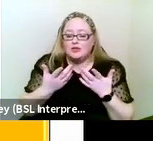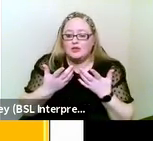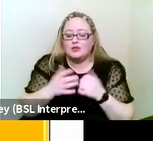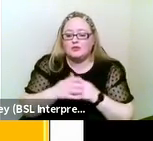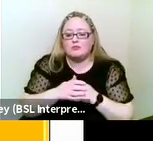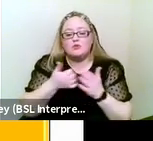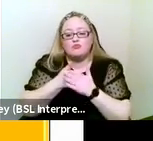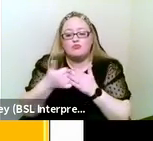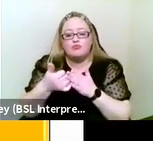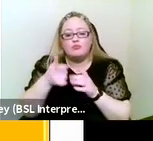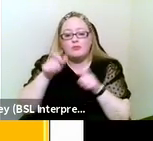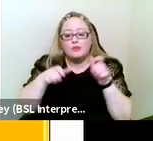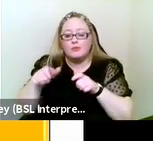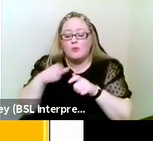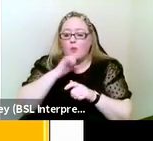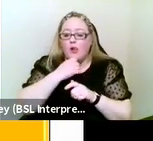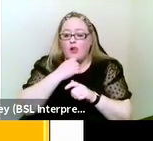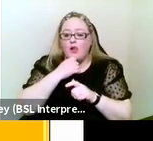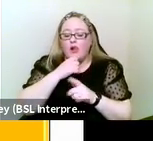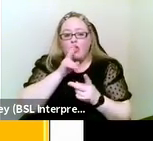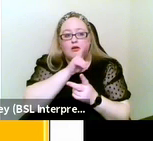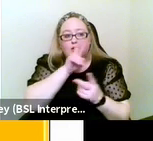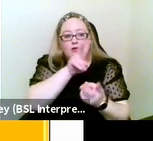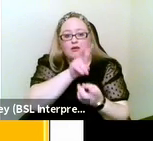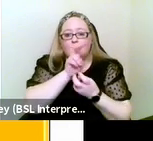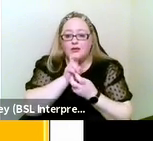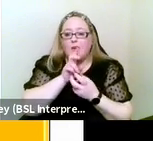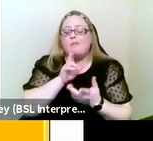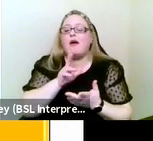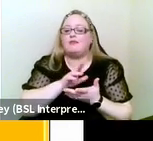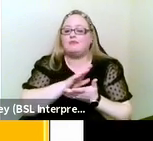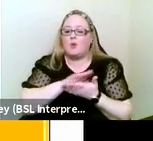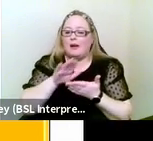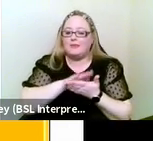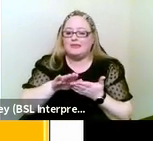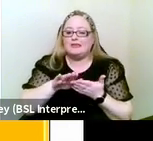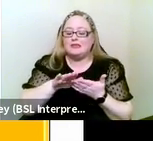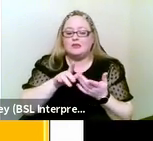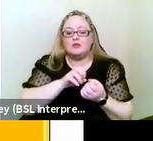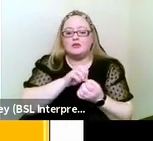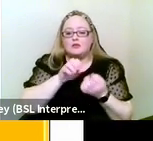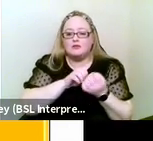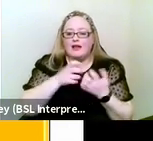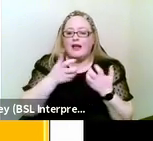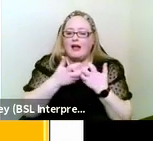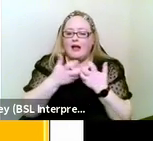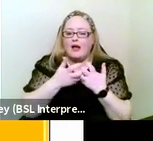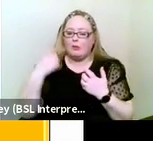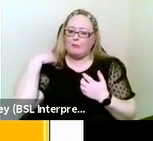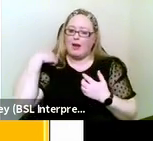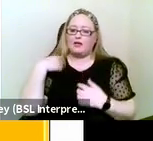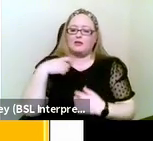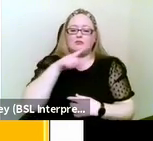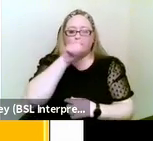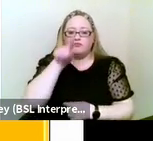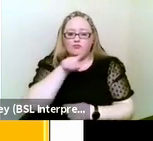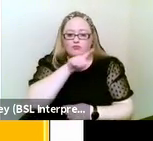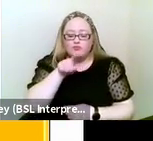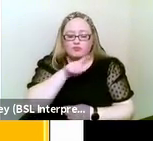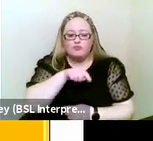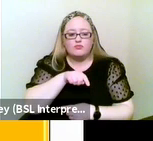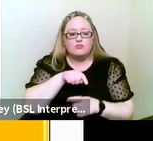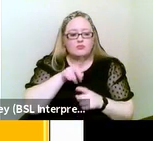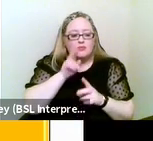gained by the person through their vision. The signs are usually drawn on the person's back. And you can see that